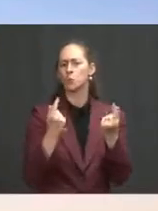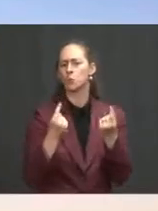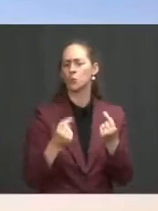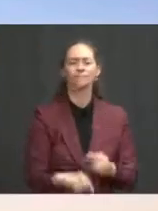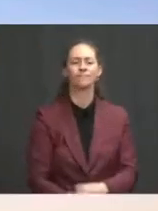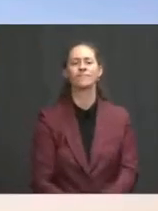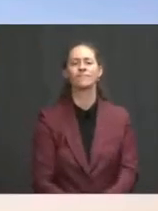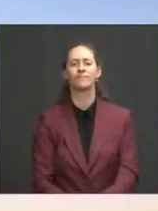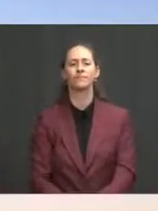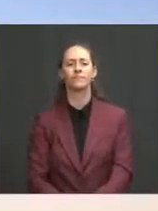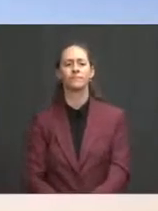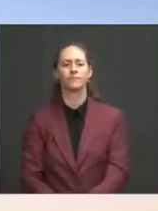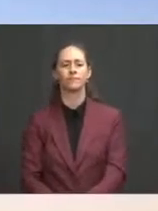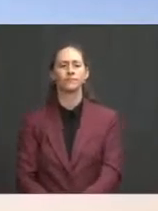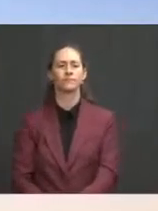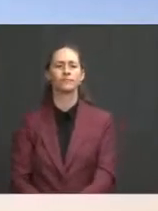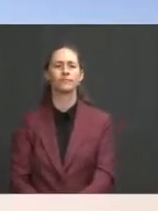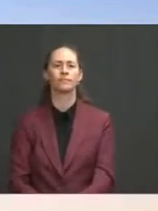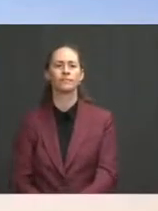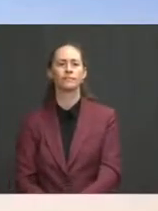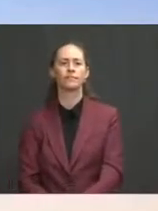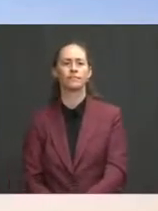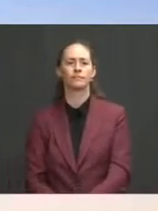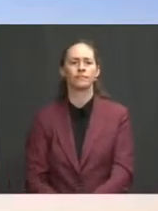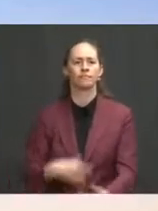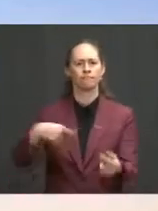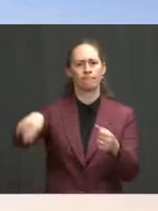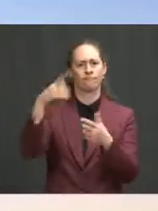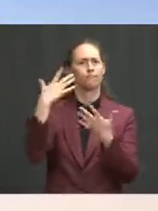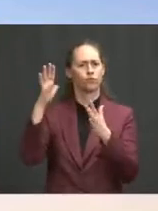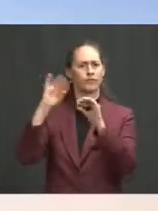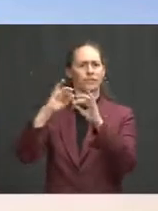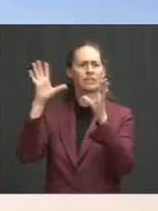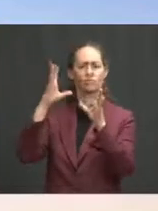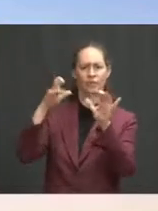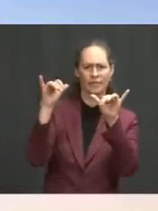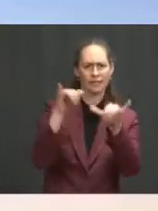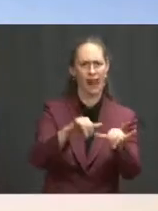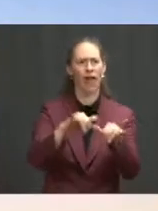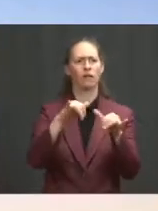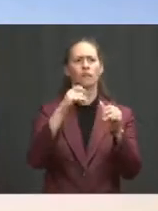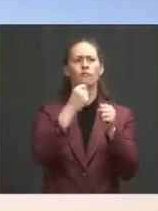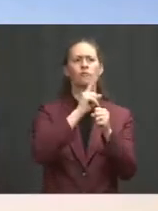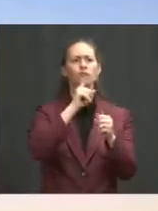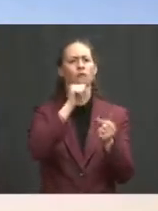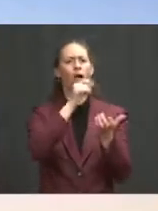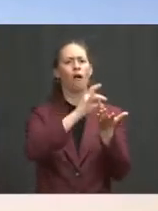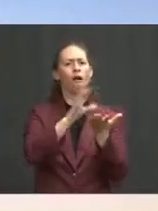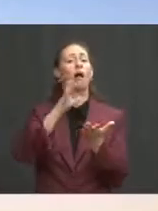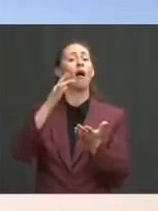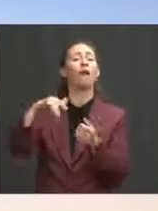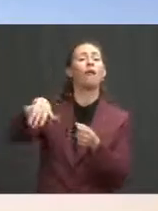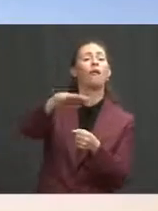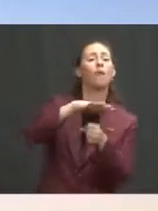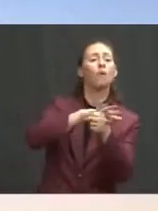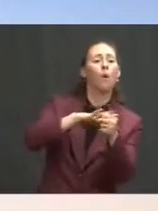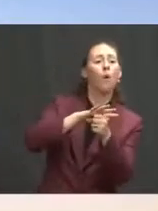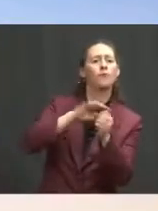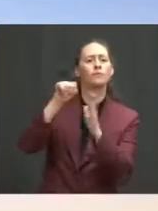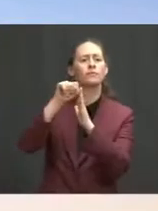announced last week, I should say, to keep people in their homes by protecting renters and helping state and local governments prevent evictions.